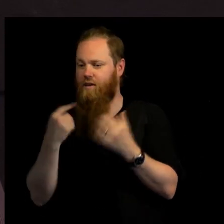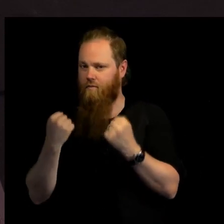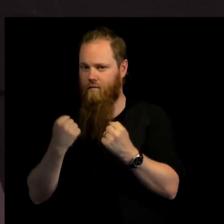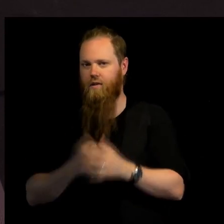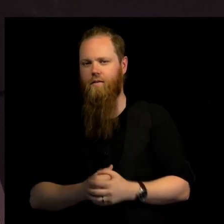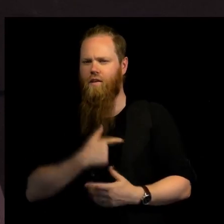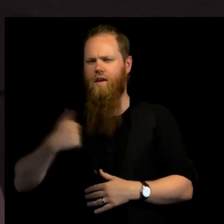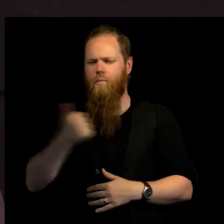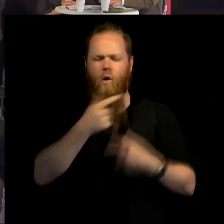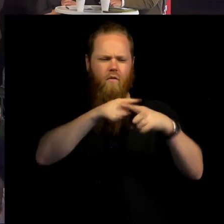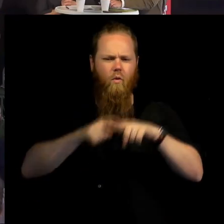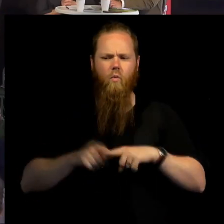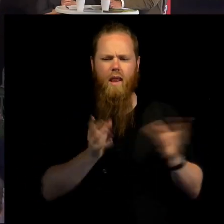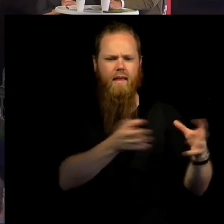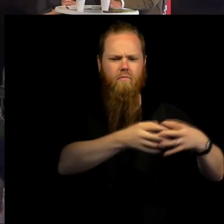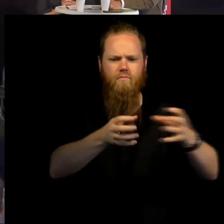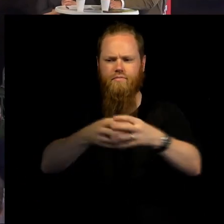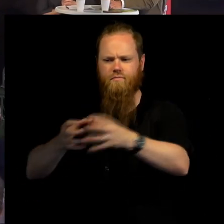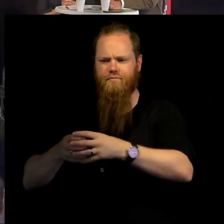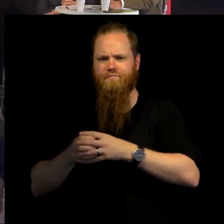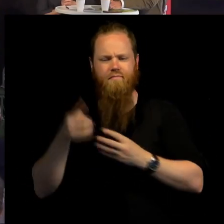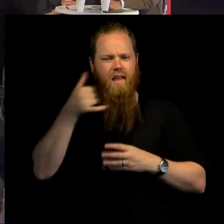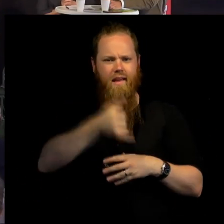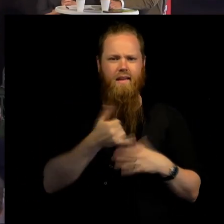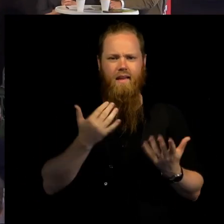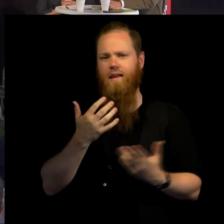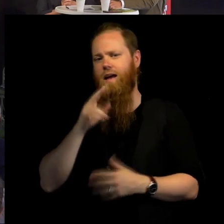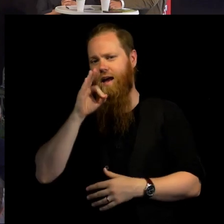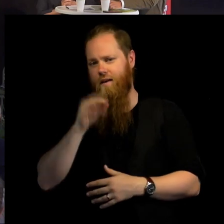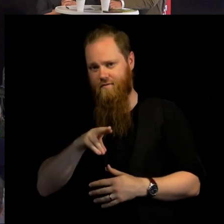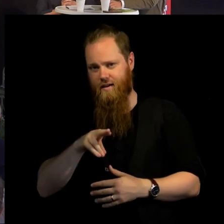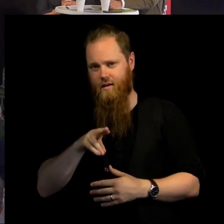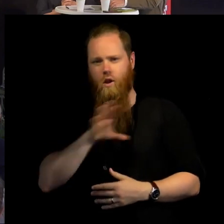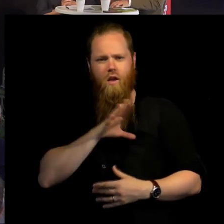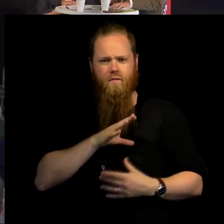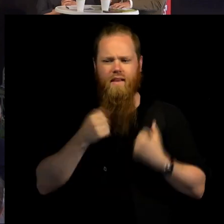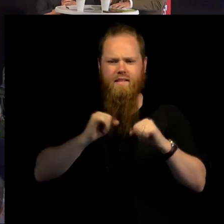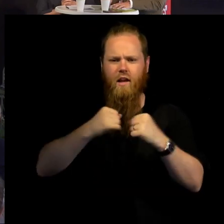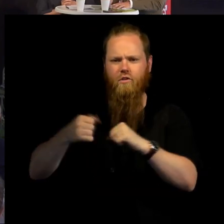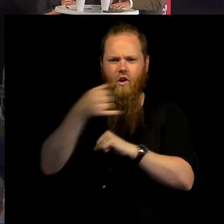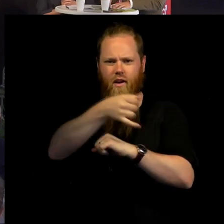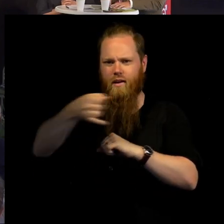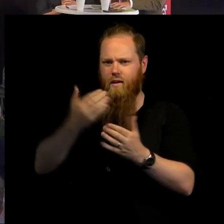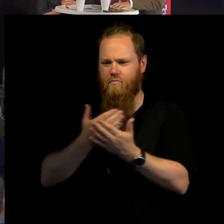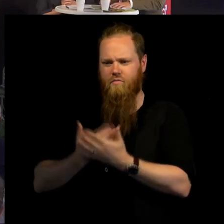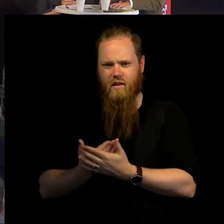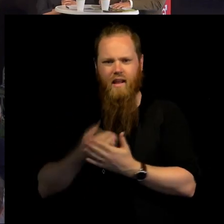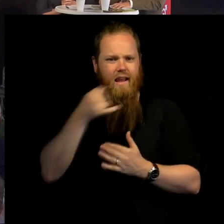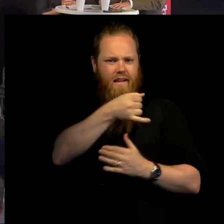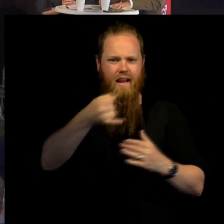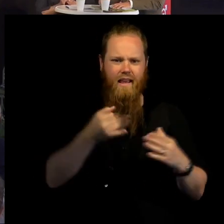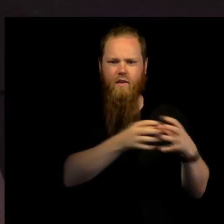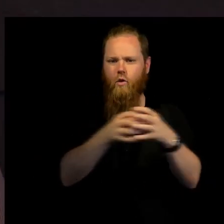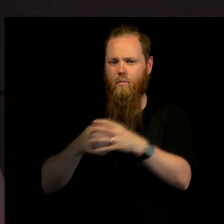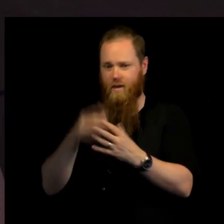coalitions within the UN and also see to that there are both countries and actors within countries that can be of support doing this. And